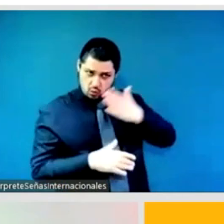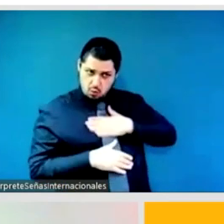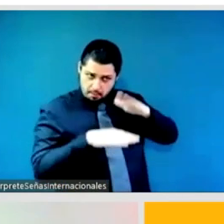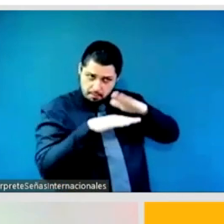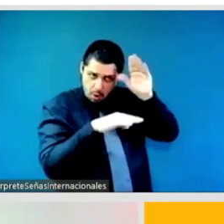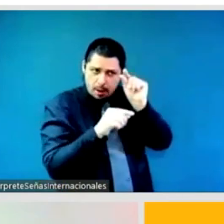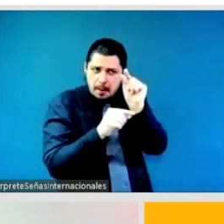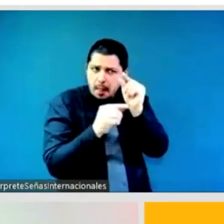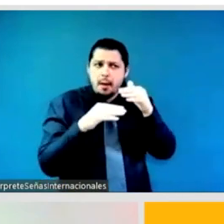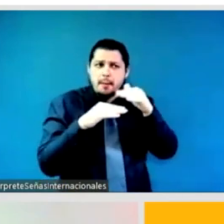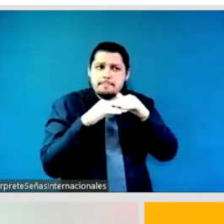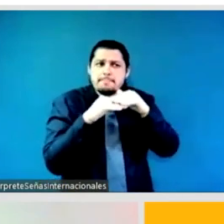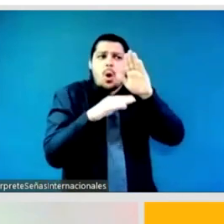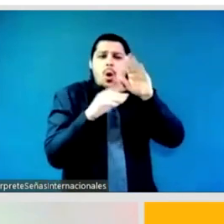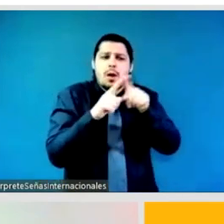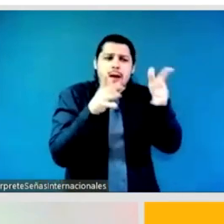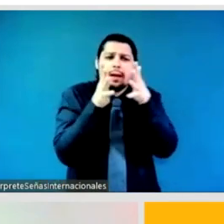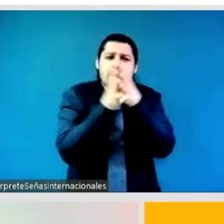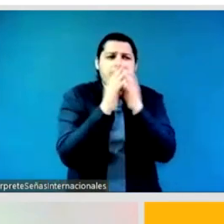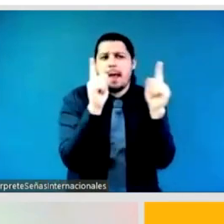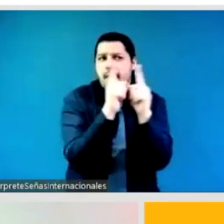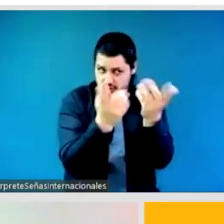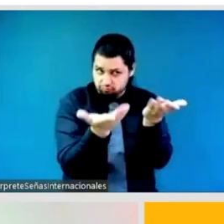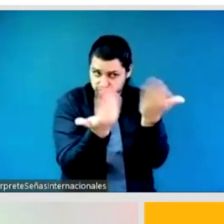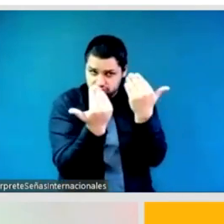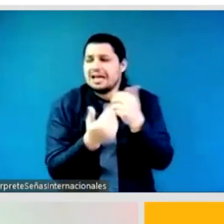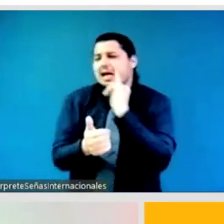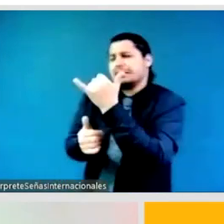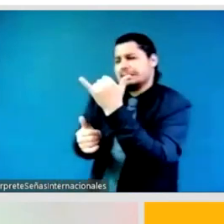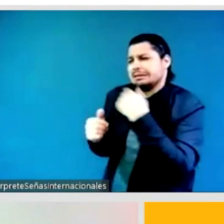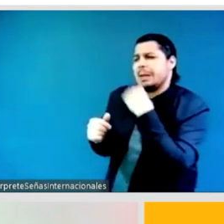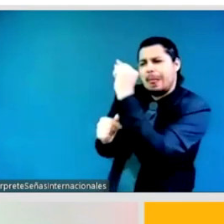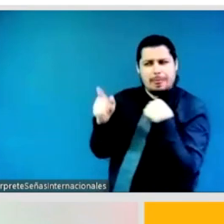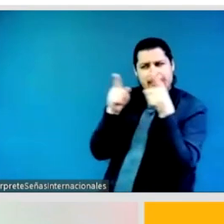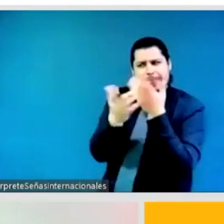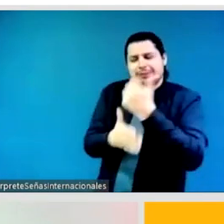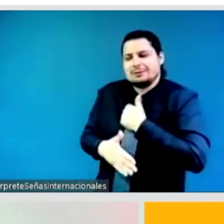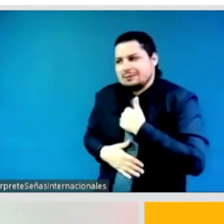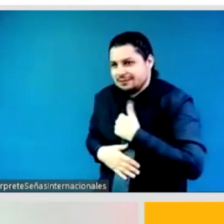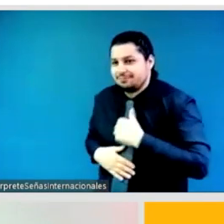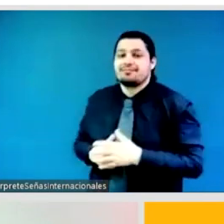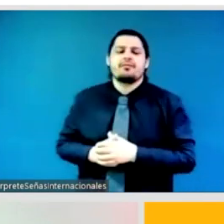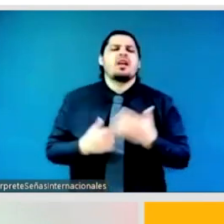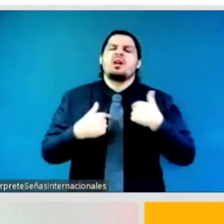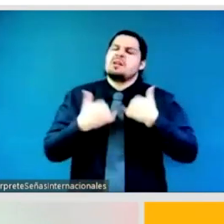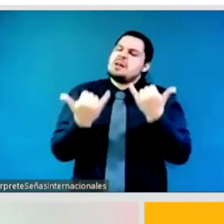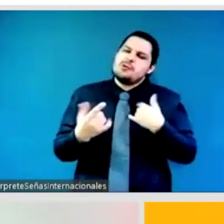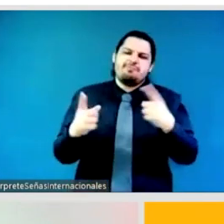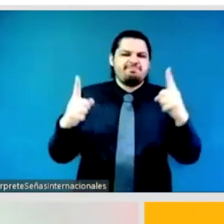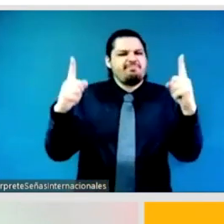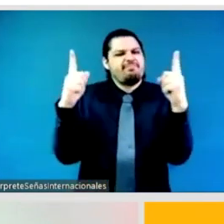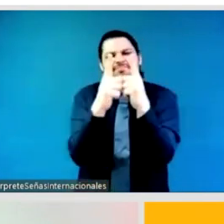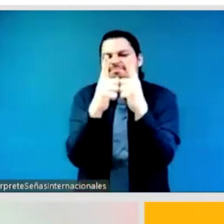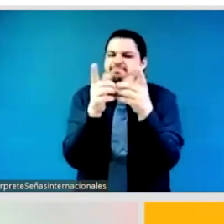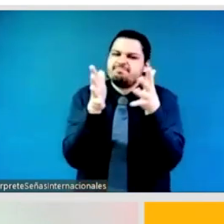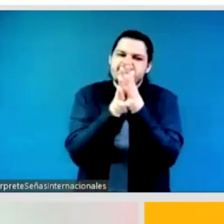think the thing that we need to walk away with is we want to measure change beyond numbers, right? And we want to keep in mind that